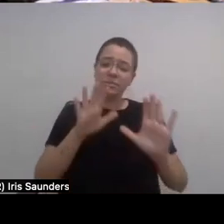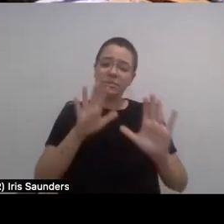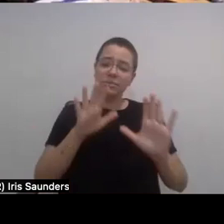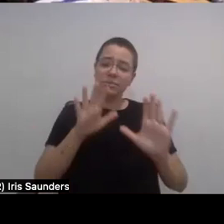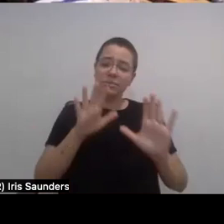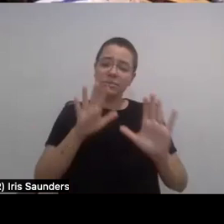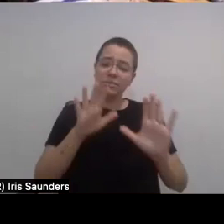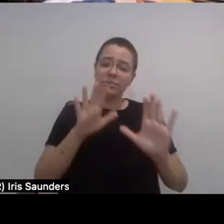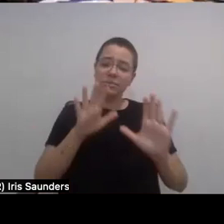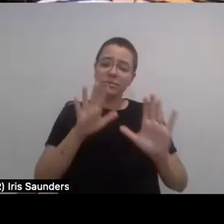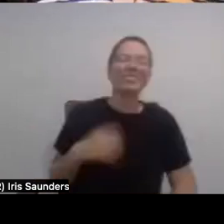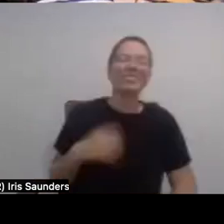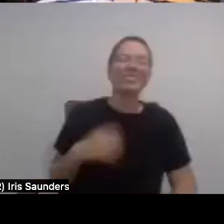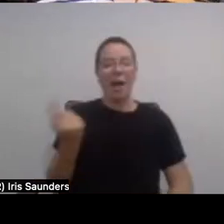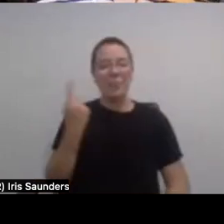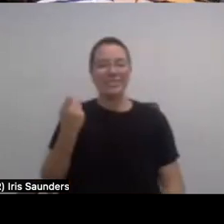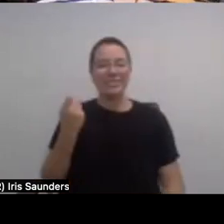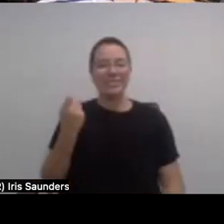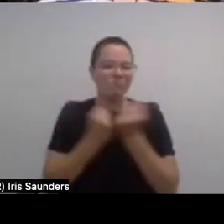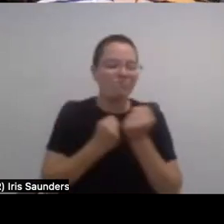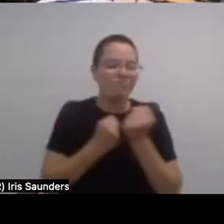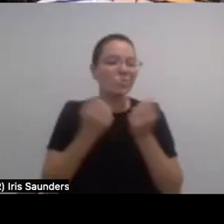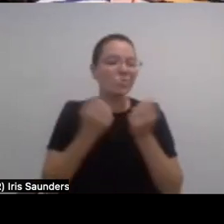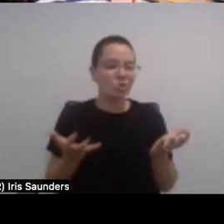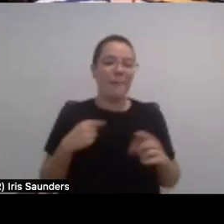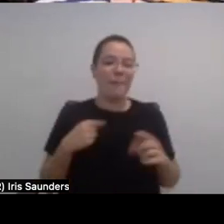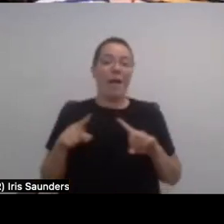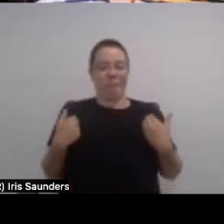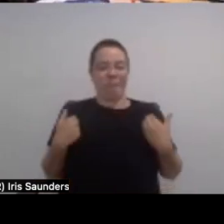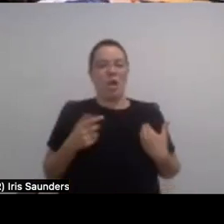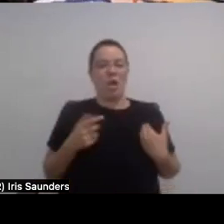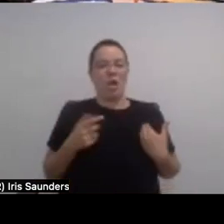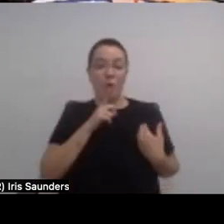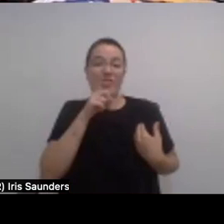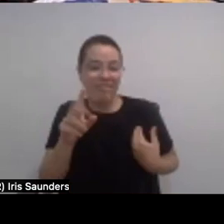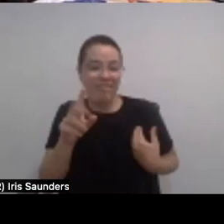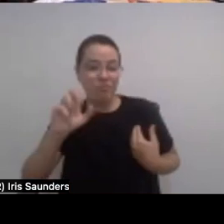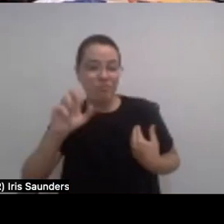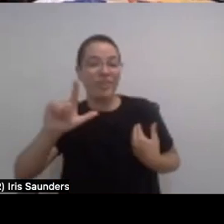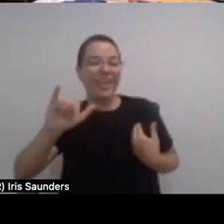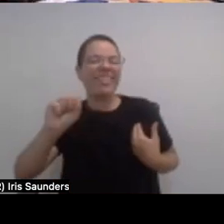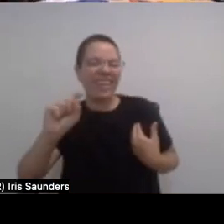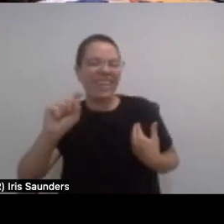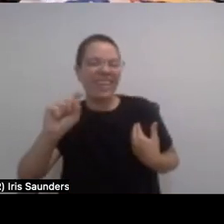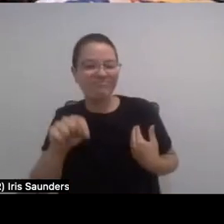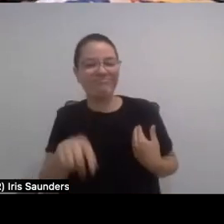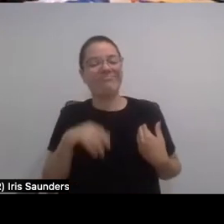encouraging me. But I'm a realist. And I also, it's hard. It's so that's what I'm facing. That's the main obstacle I'm facing